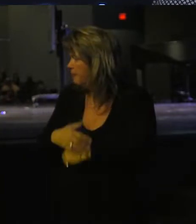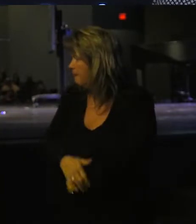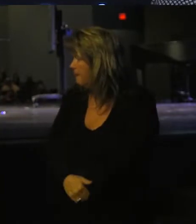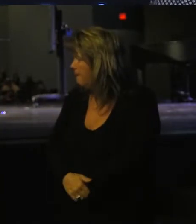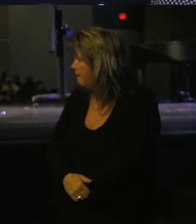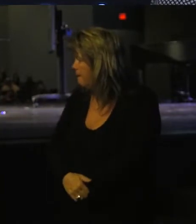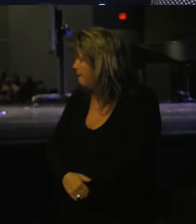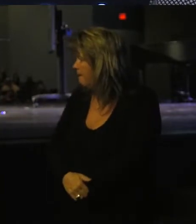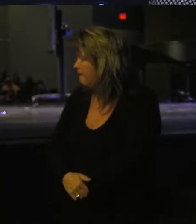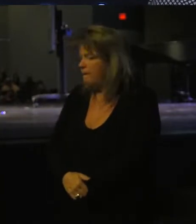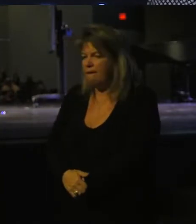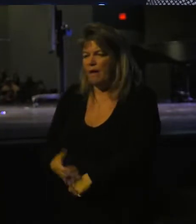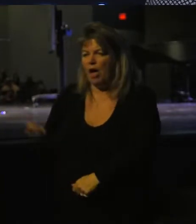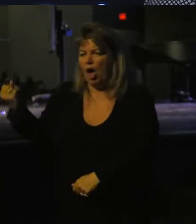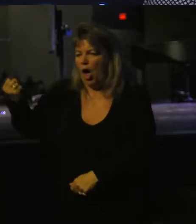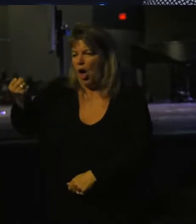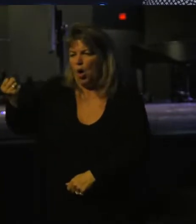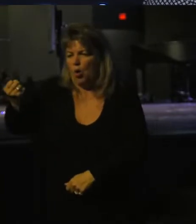What are you holding on to?